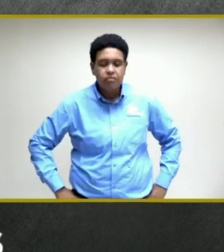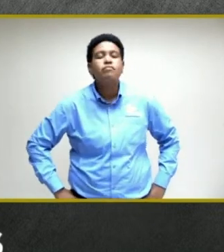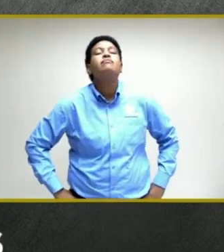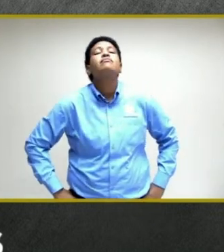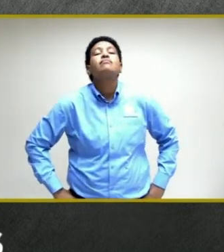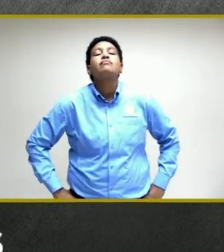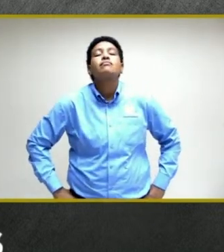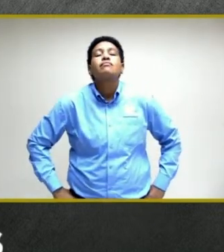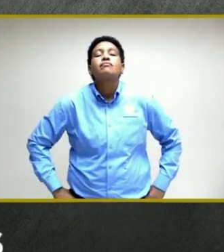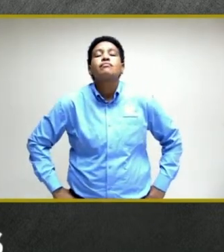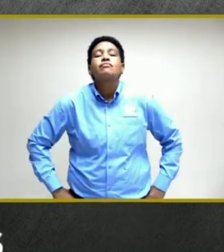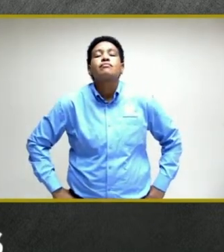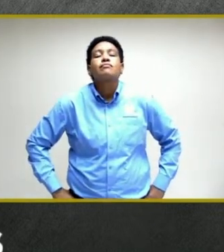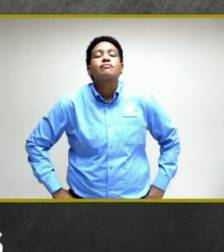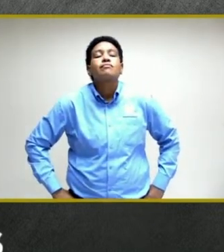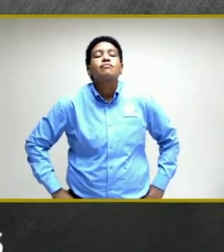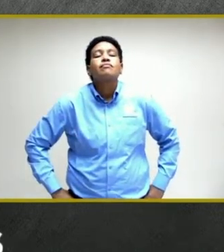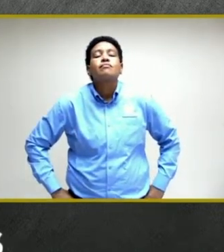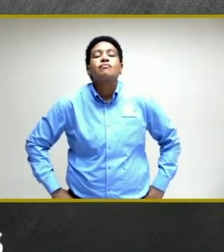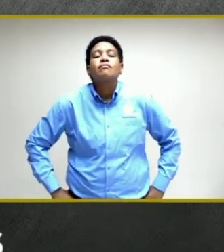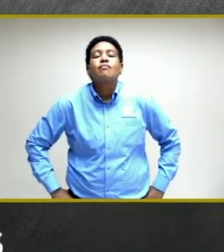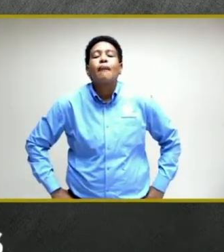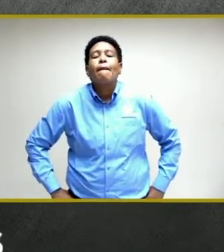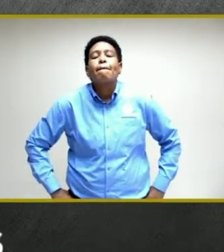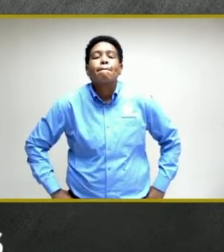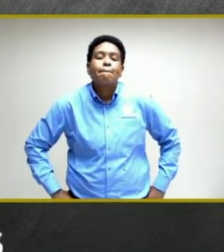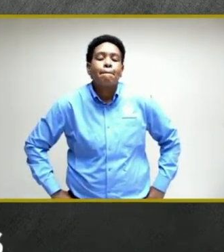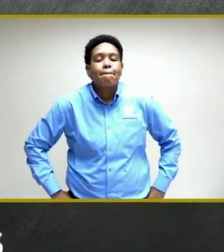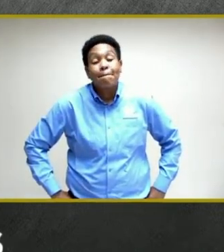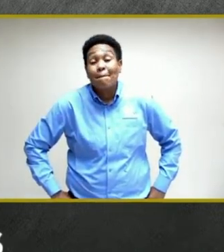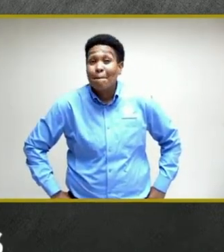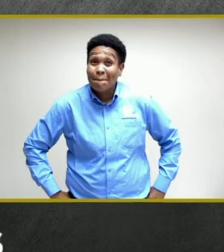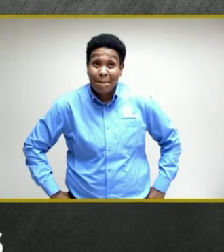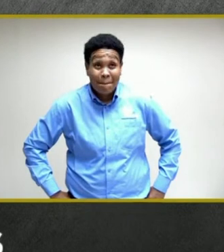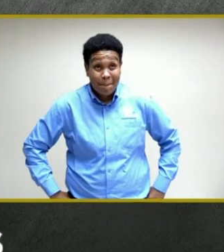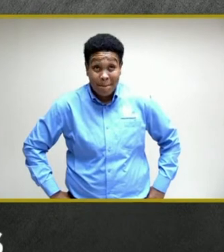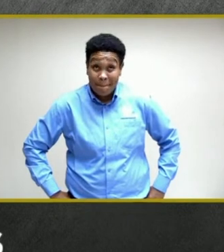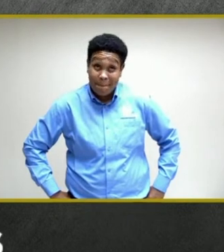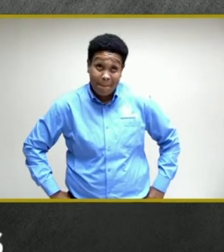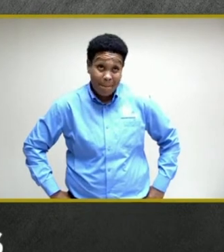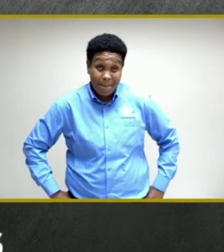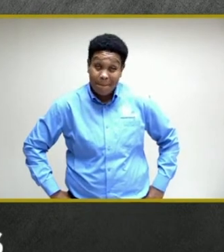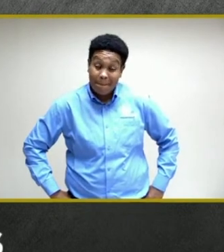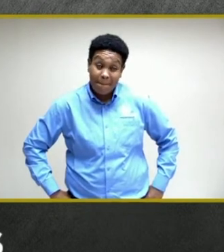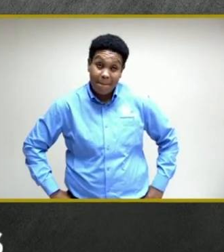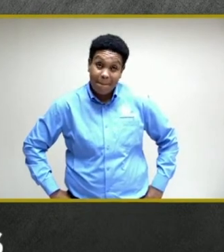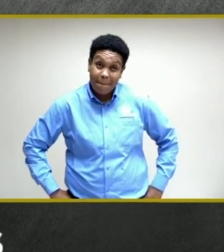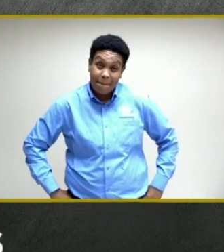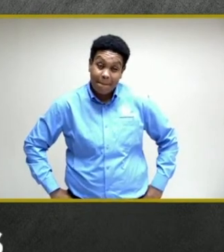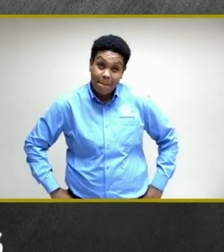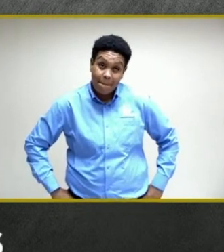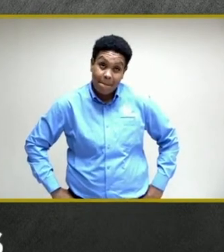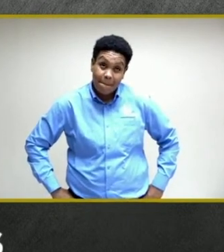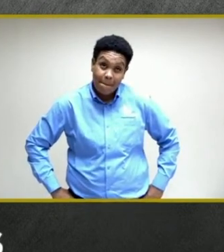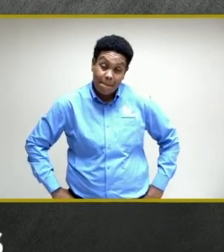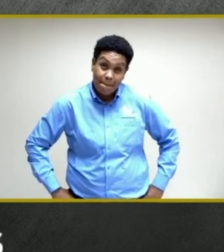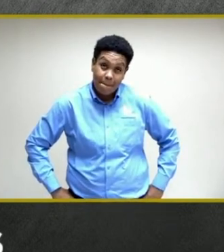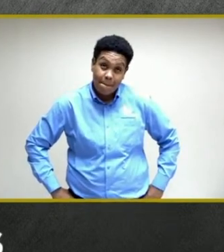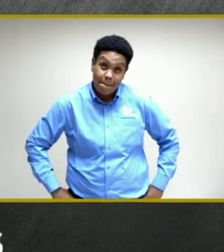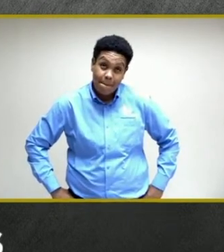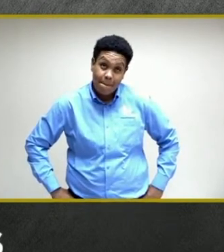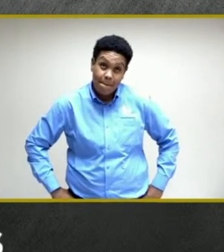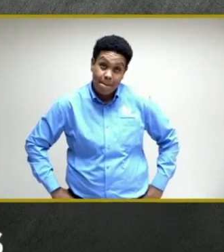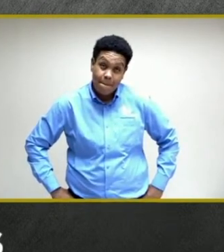persons when in really serious illness, COVID illness, being asking